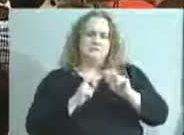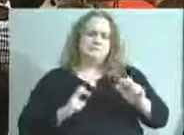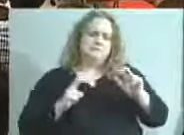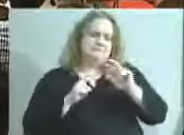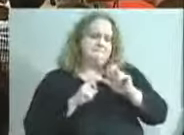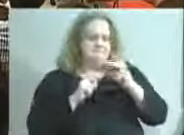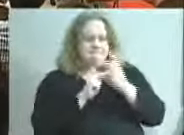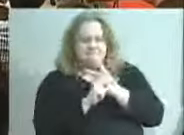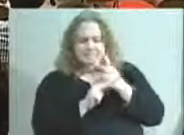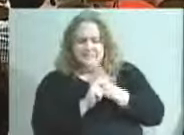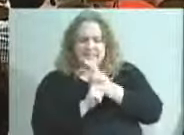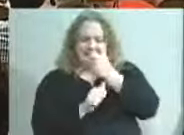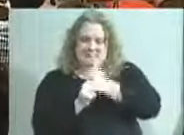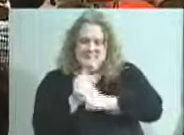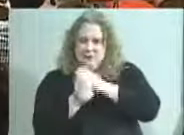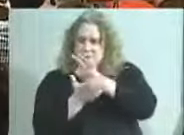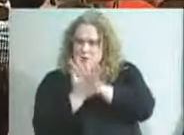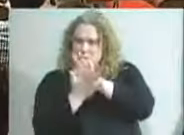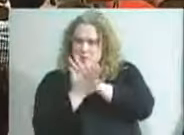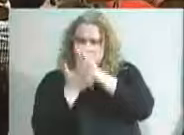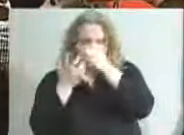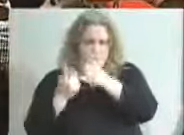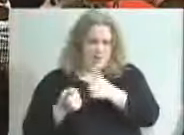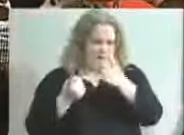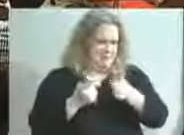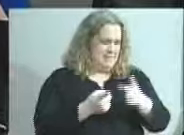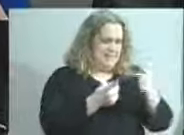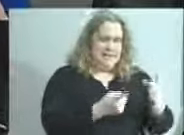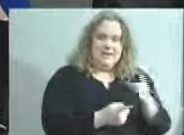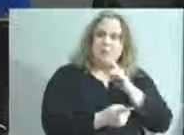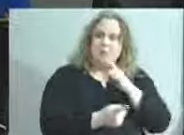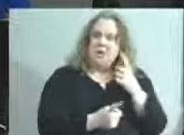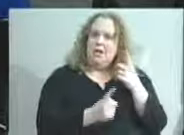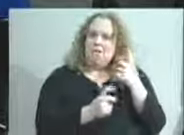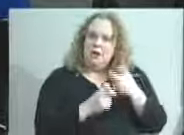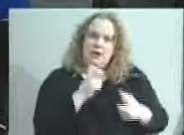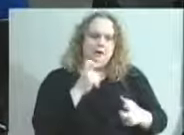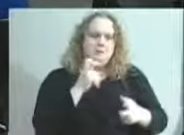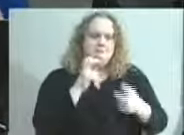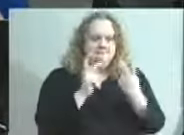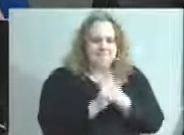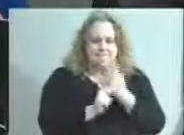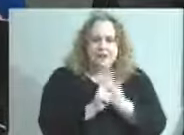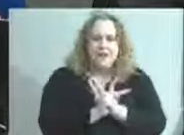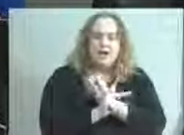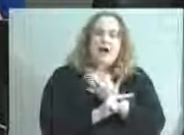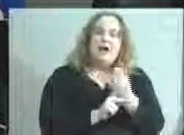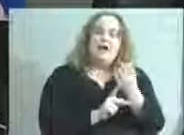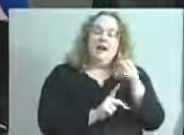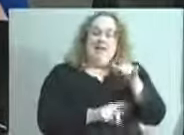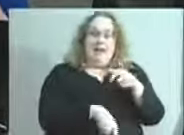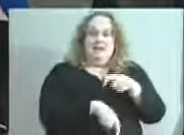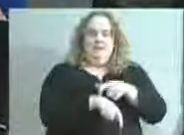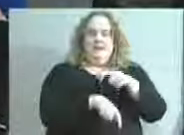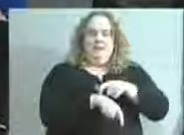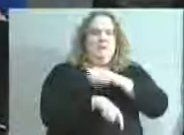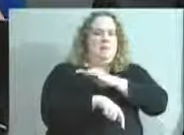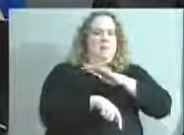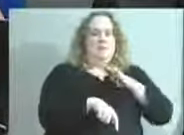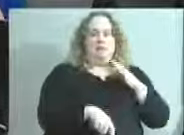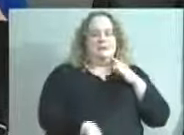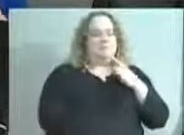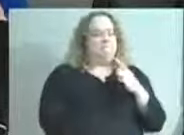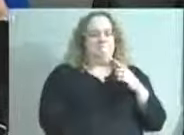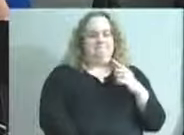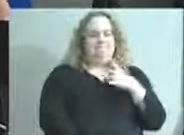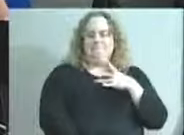was going on school by school. And I think at the time, members of this board, maybe all the members of this board expressed some dissatisfaction,